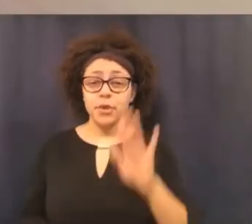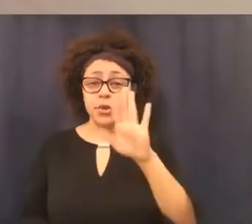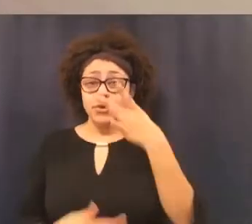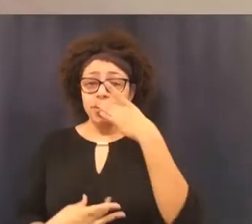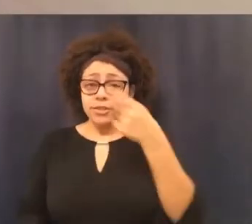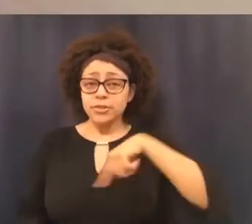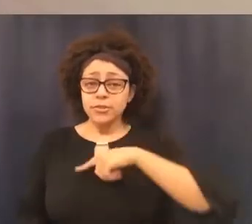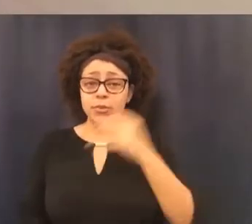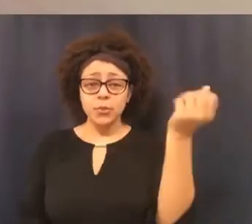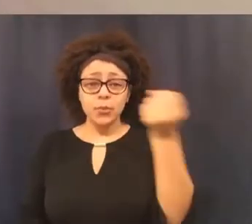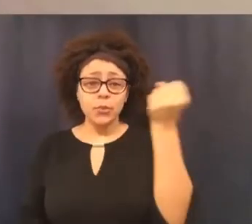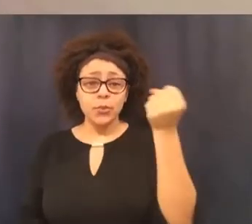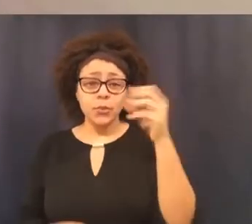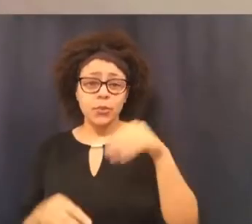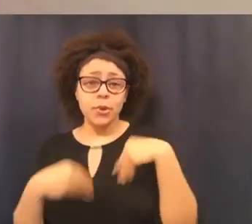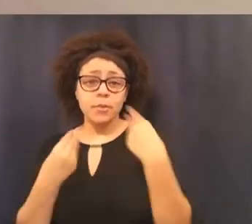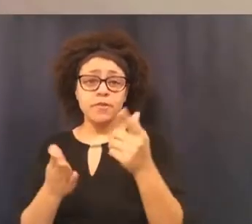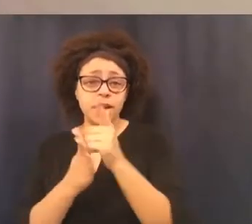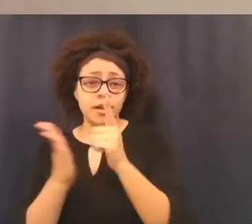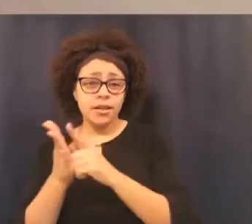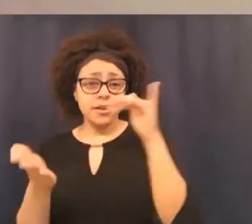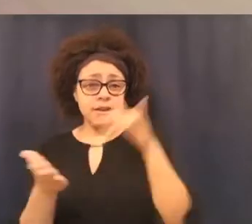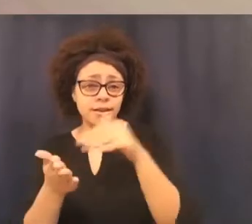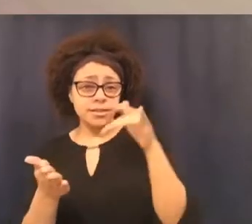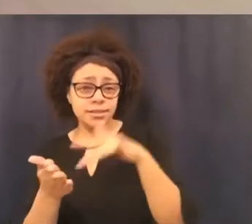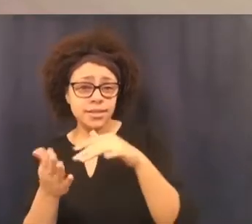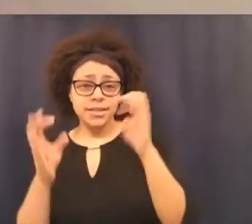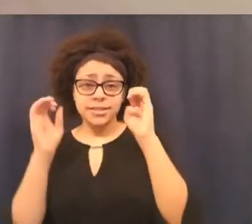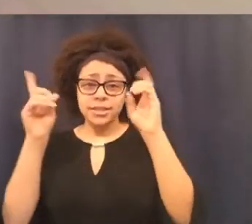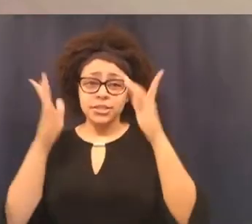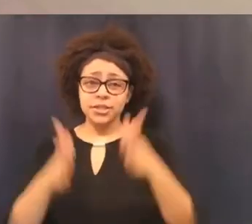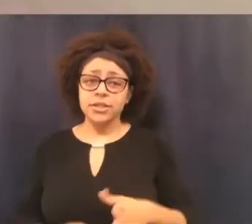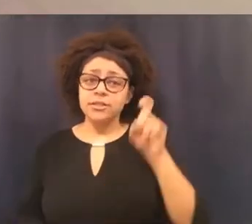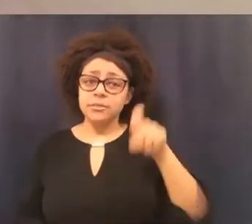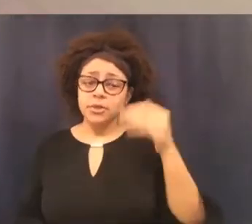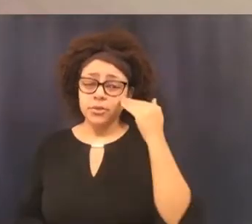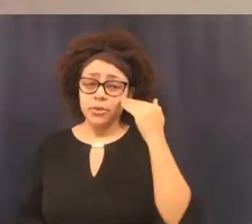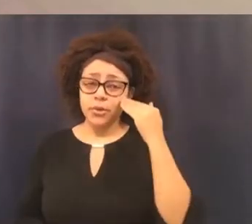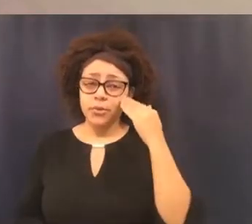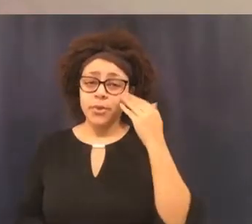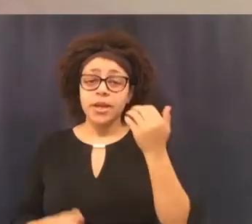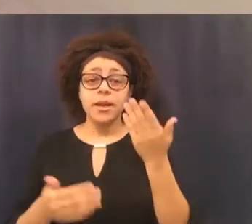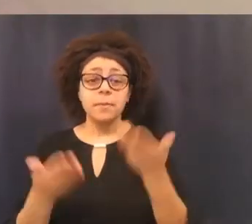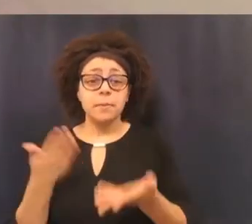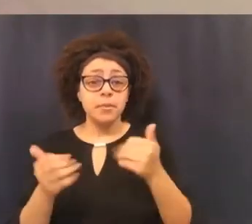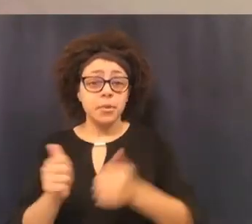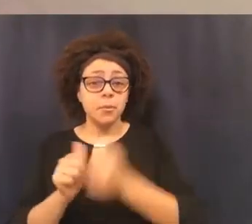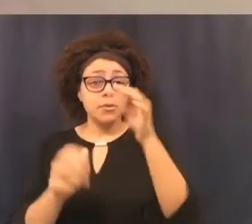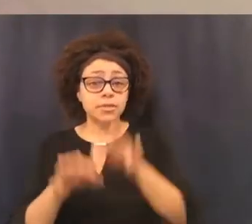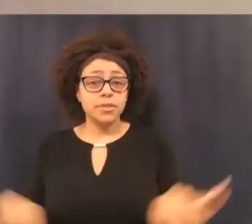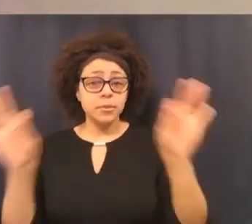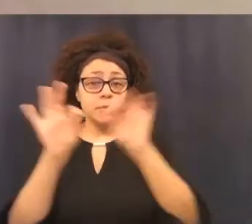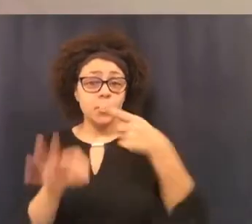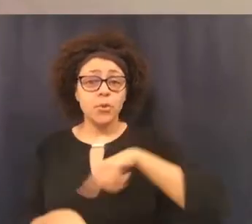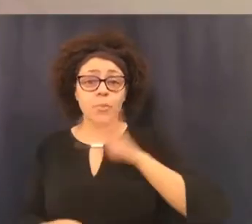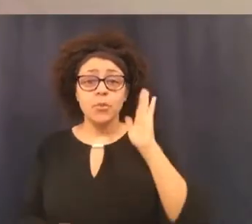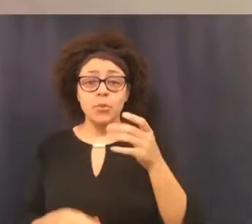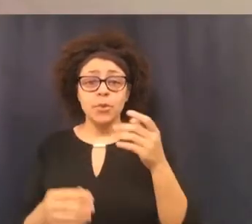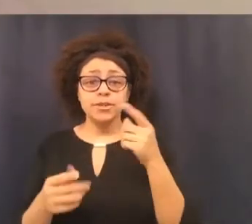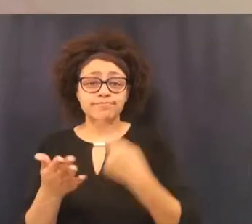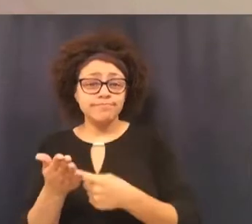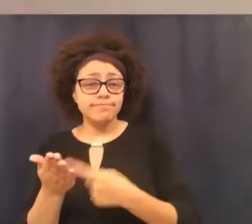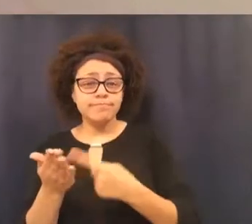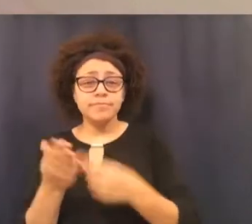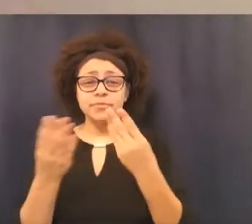studies which educators must know. And perhaps most importantly, we'll outline practical solutions for preemptively remedying